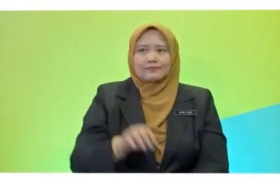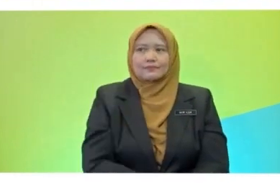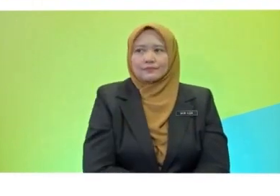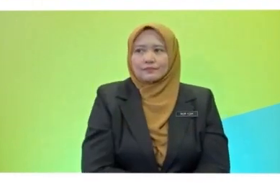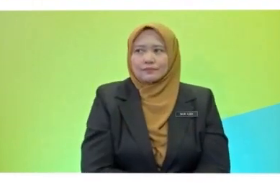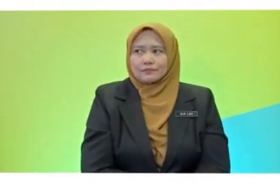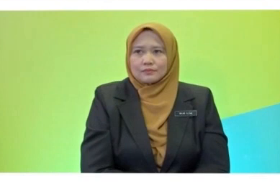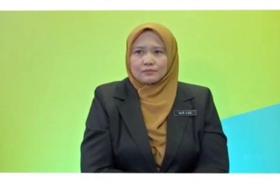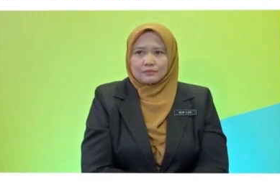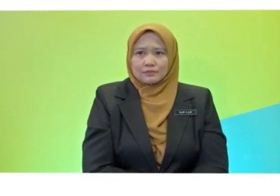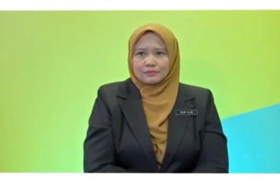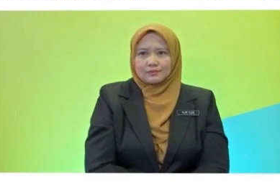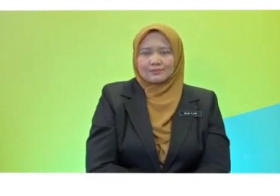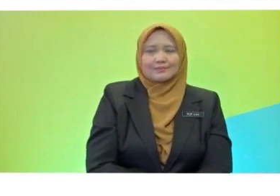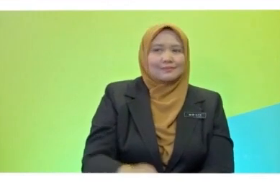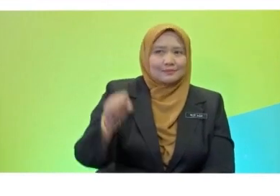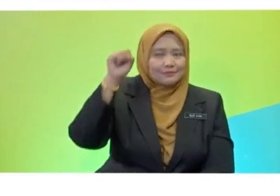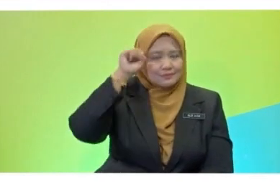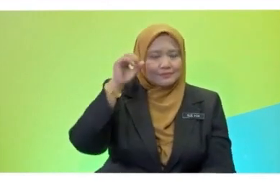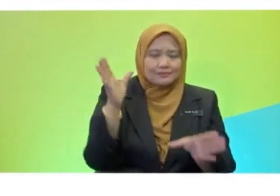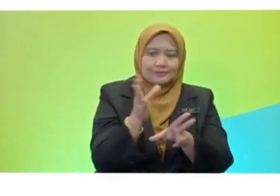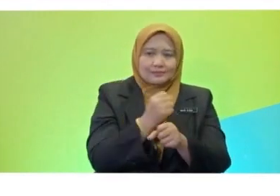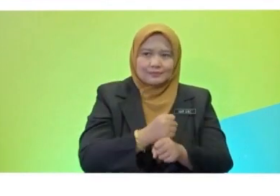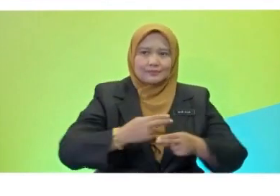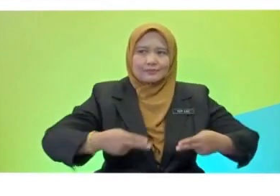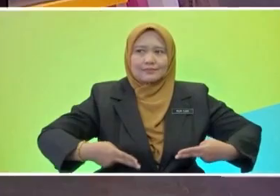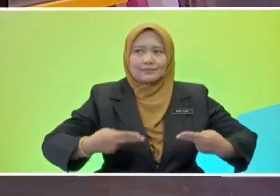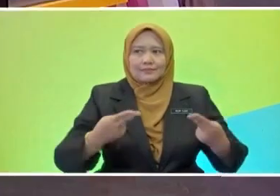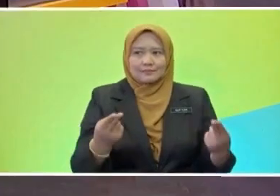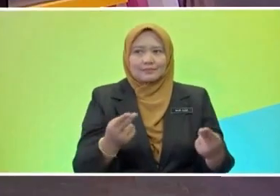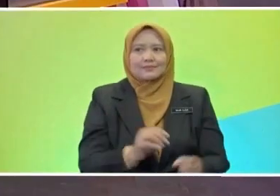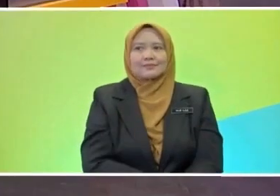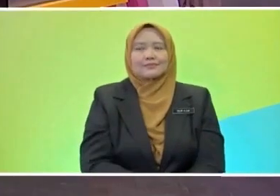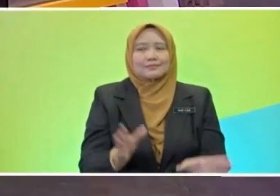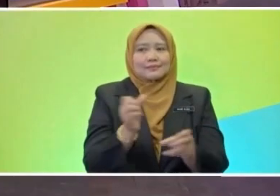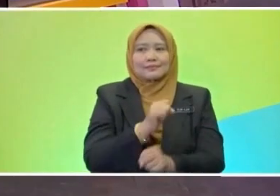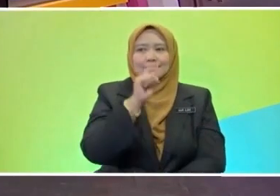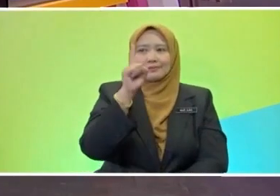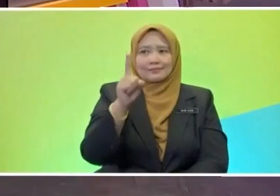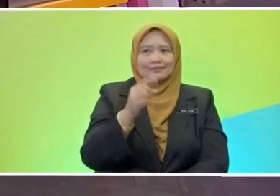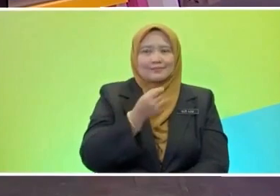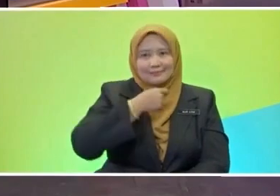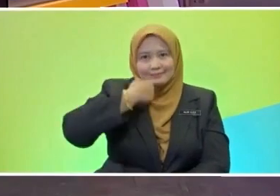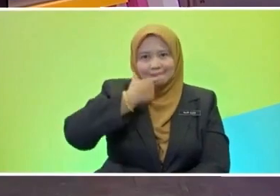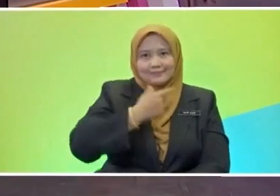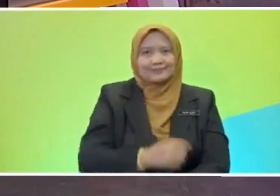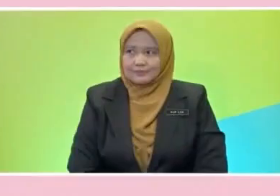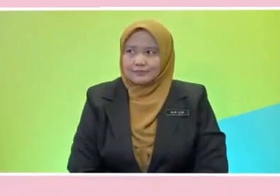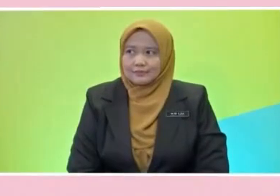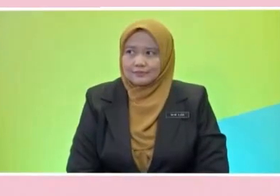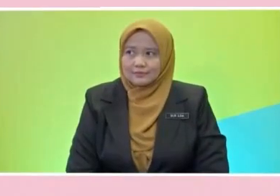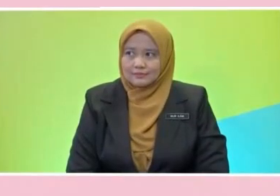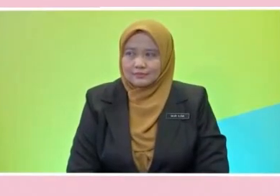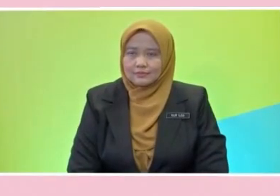deserves a reward. A reward? Okay. Good job, Sadbir. There you go. Sadbir gets one.